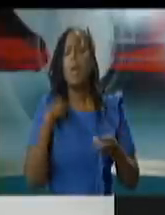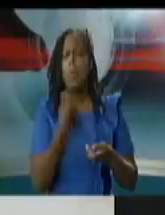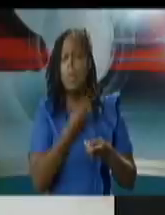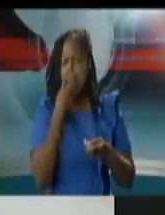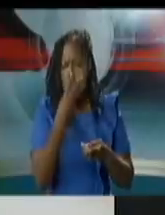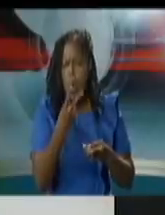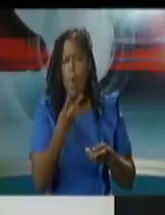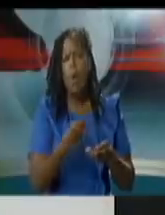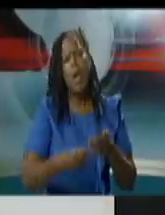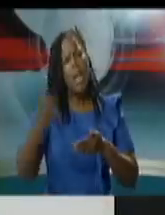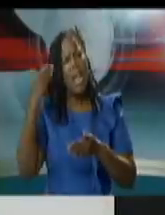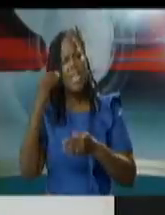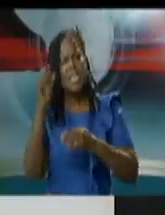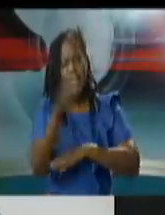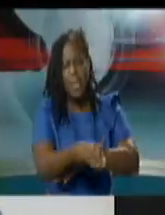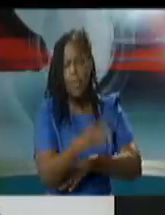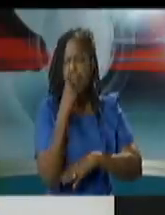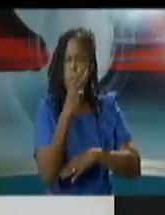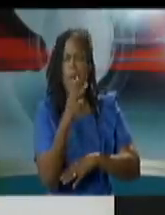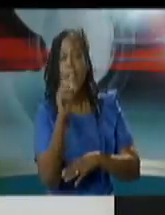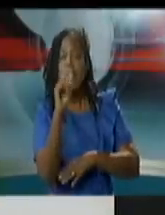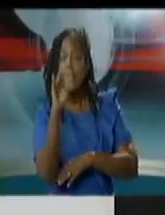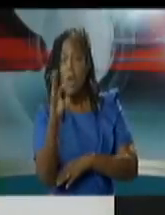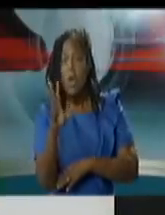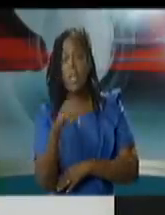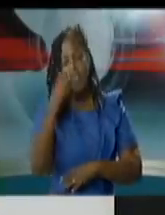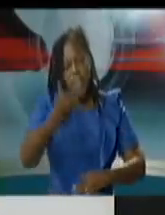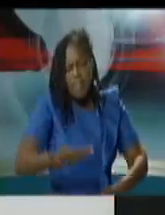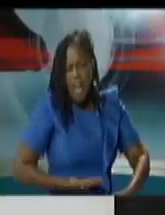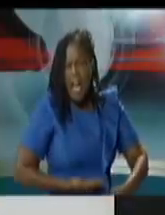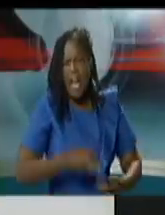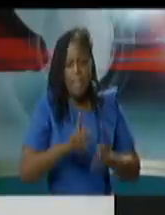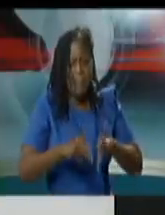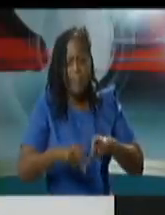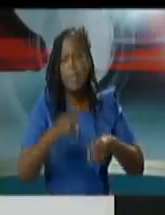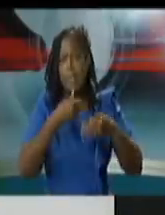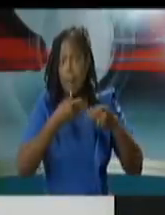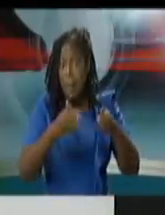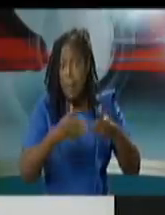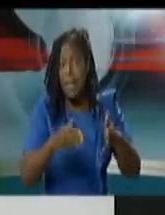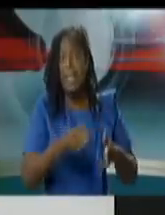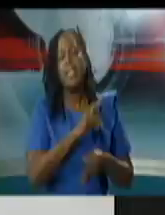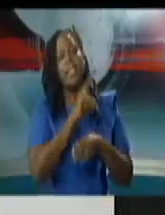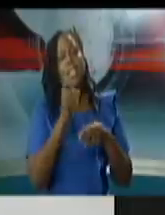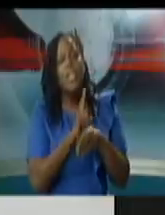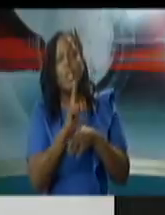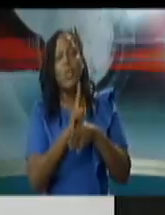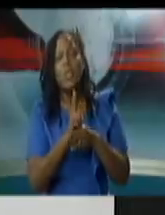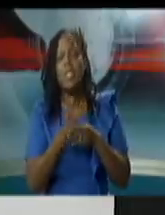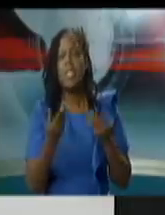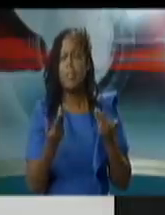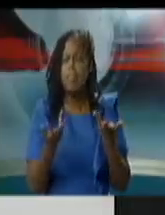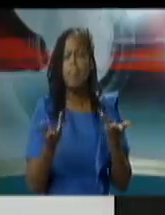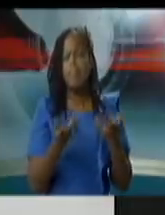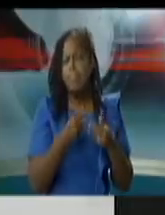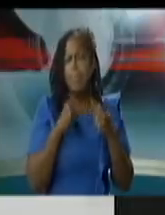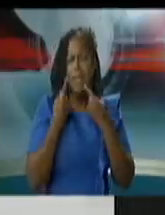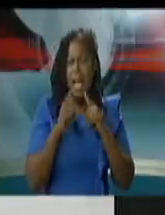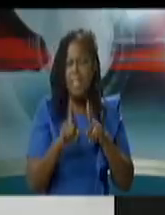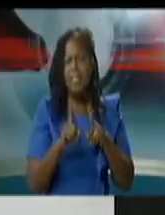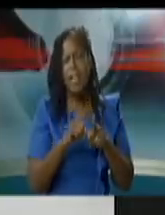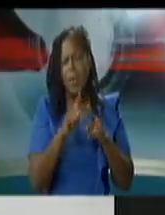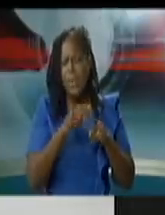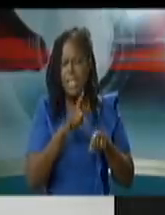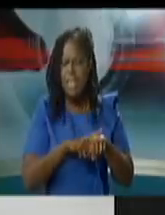on on your facebook profile that you advised a member of the public to mute the television when it's time for reporters to ask their questions now this